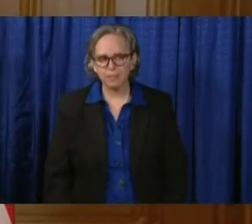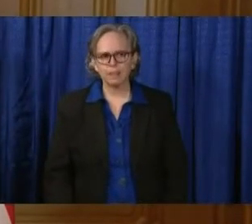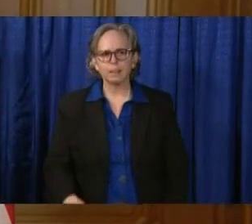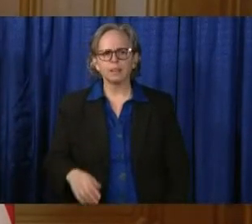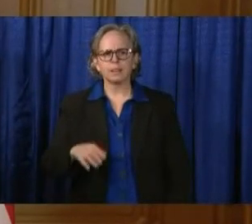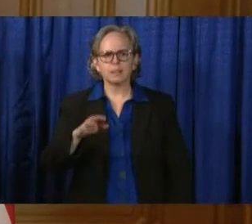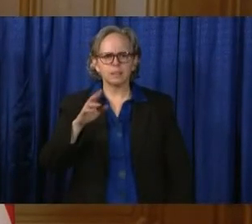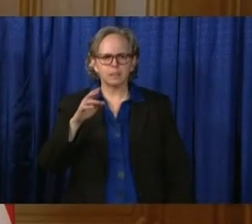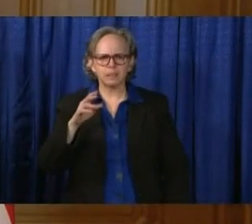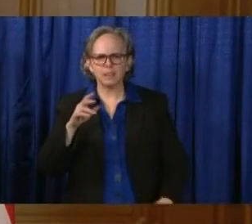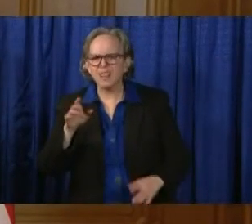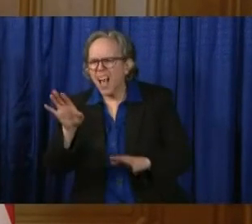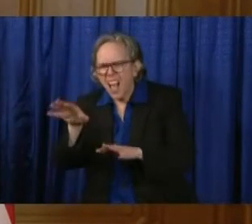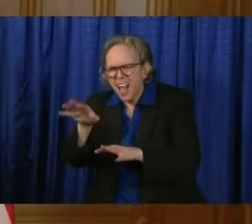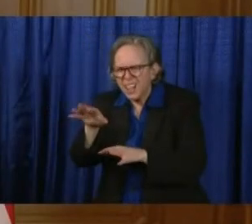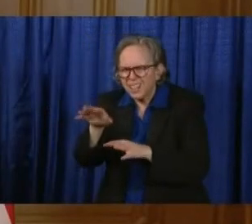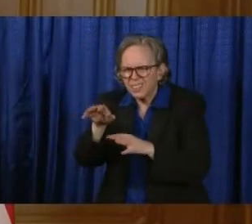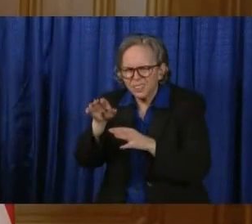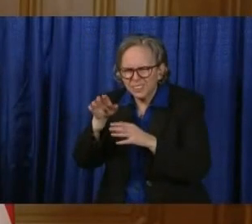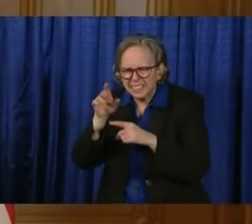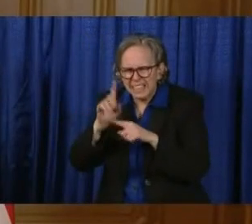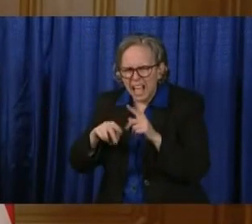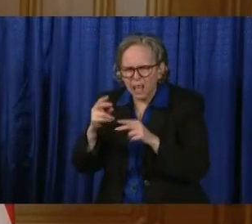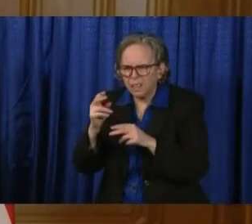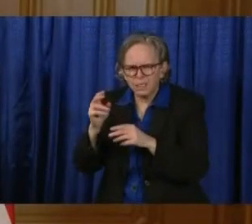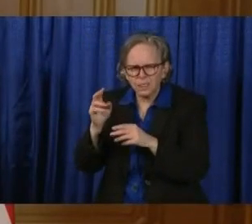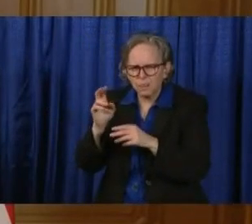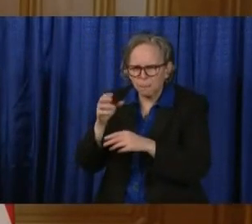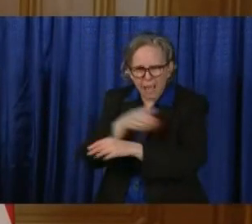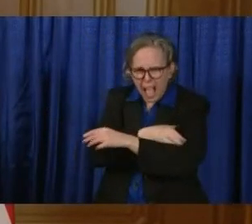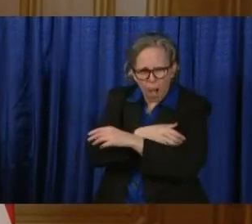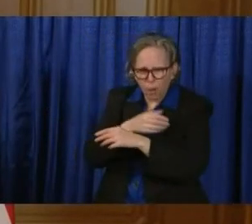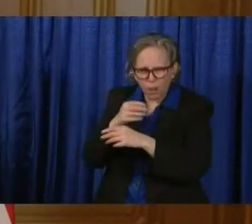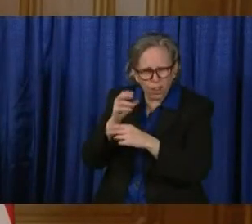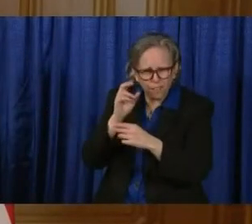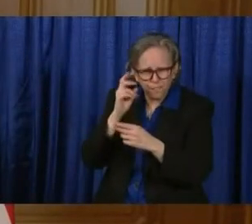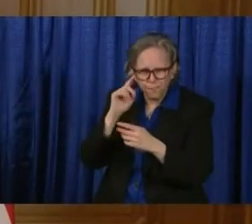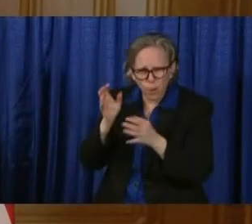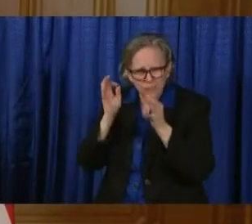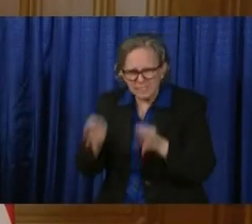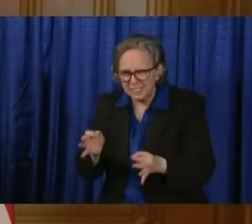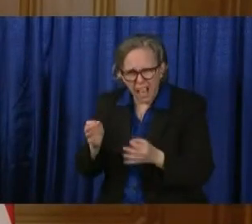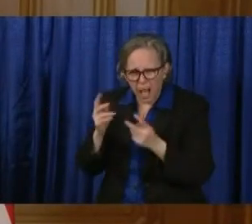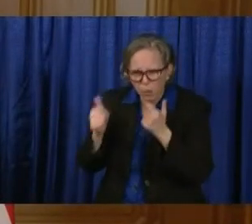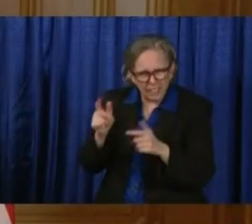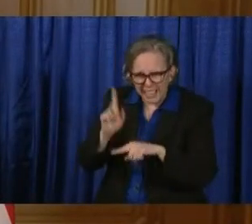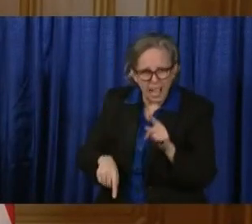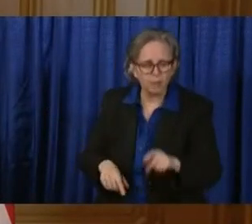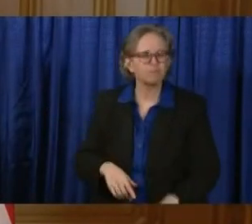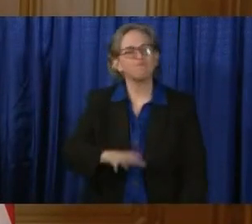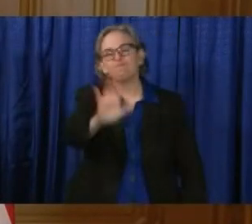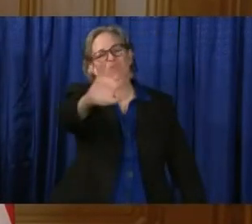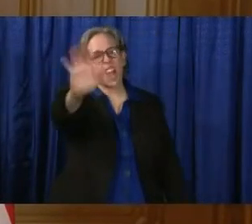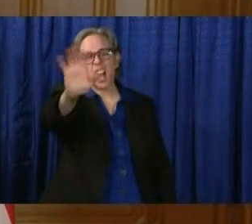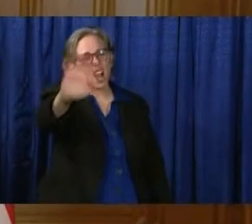quickly on this. You can't use your powers of commutation? No. No, I got a good constitutional lesson in this.